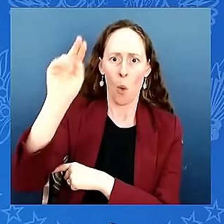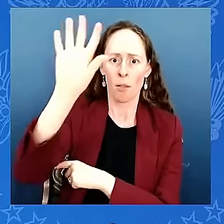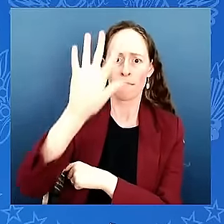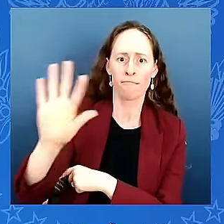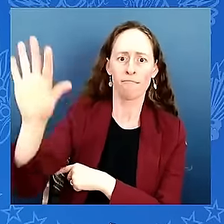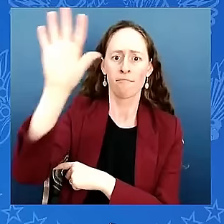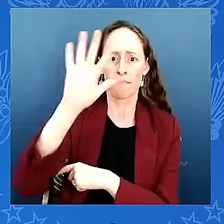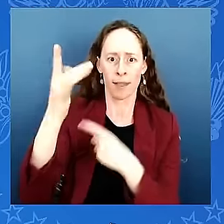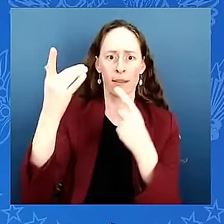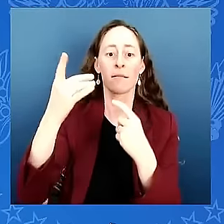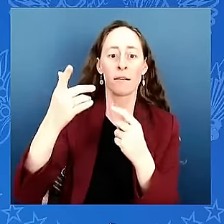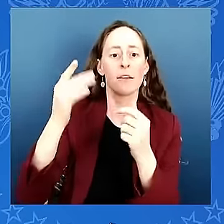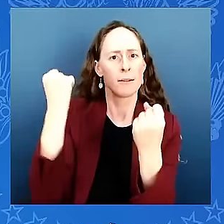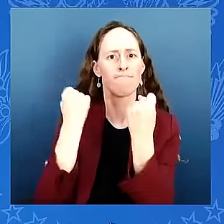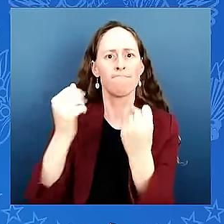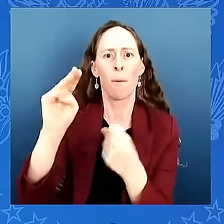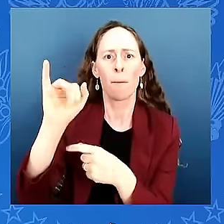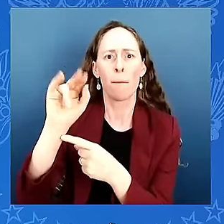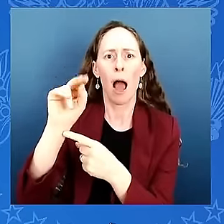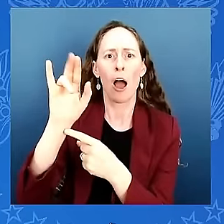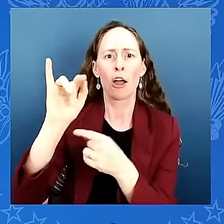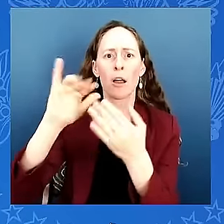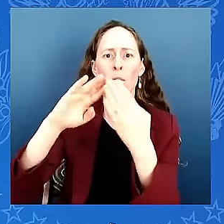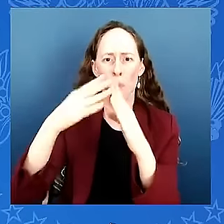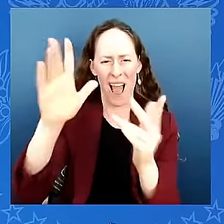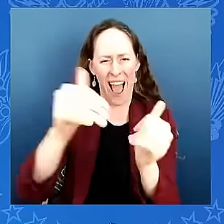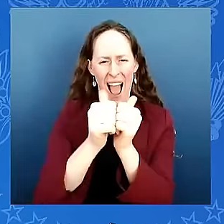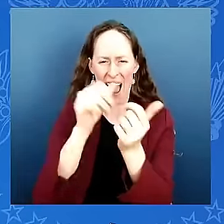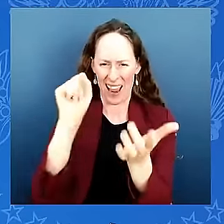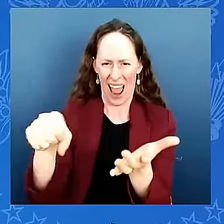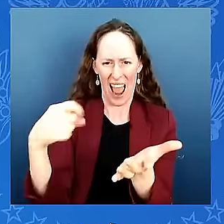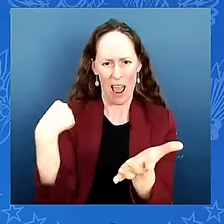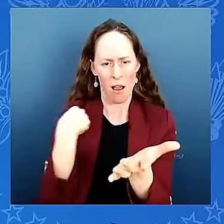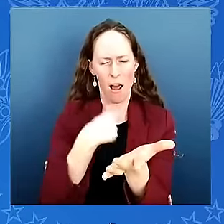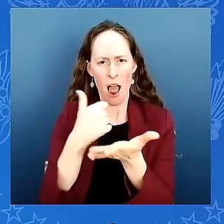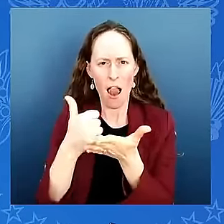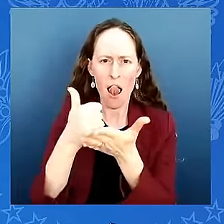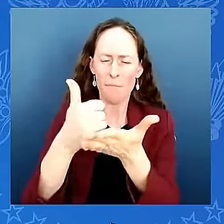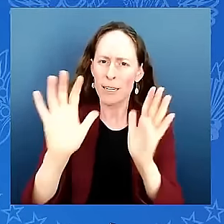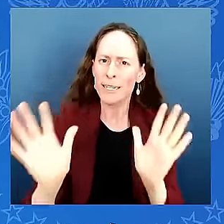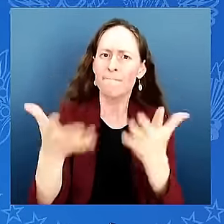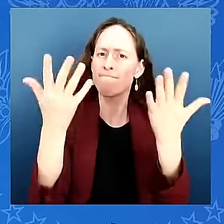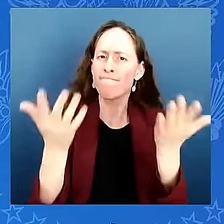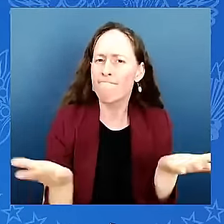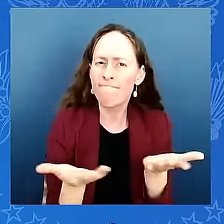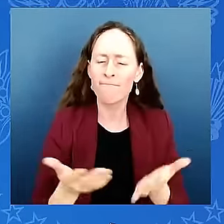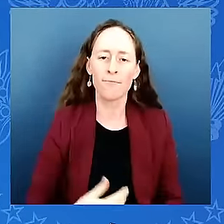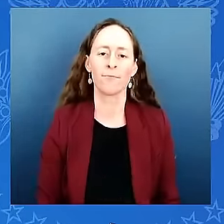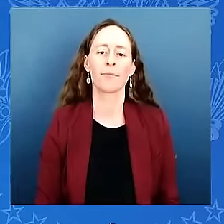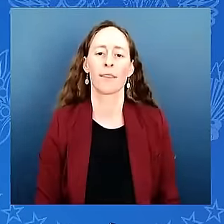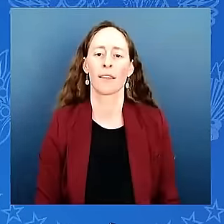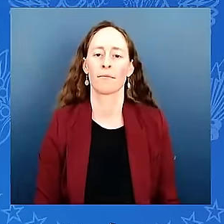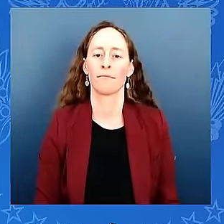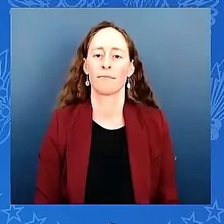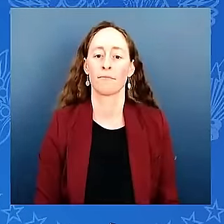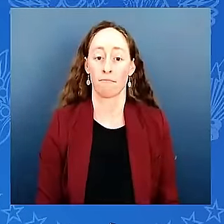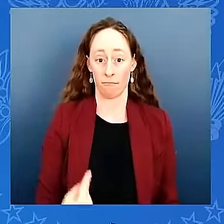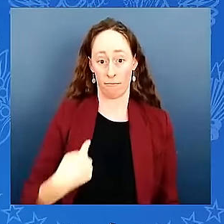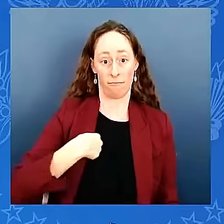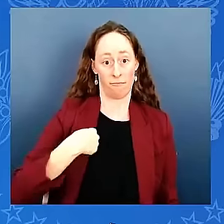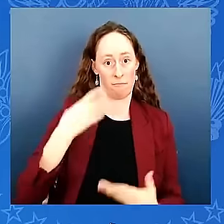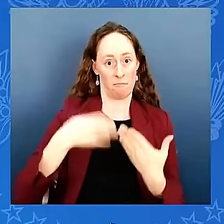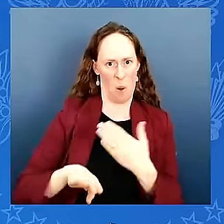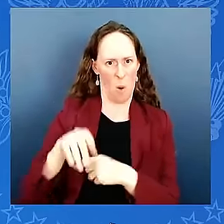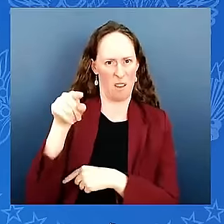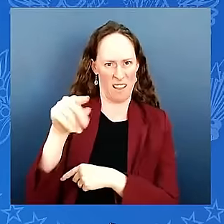first of all it's kind of personal to me i actually spent my first 11 years of life living in north birmingham and went to north